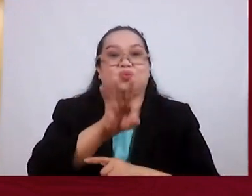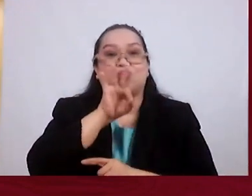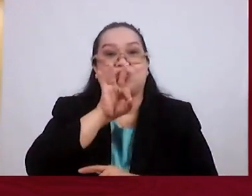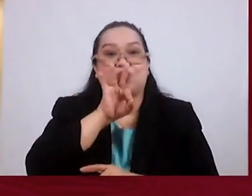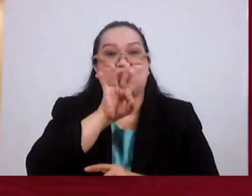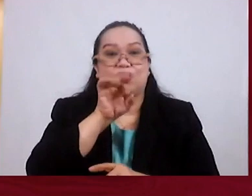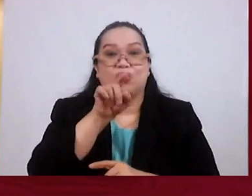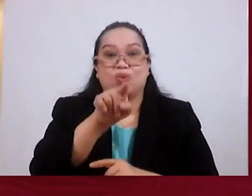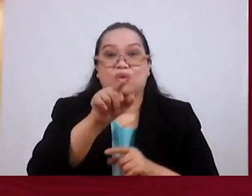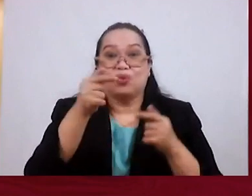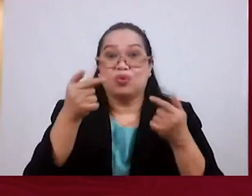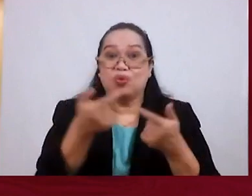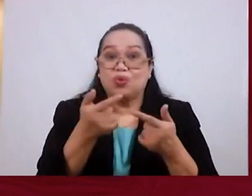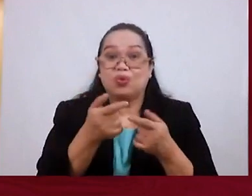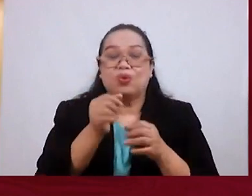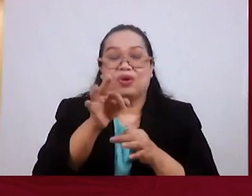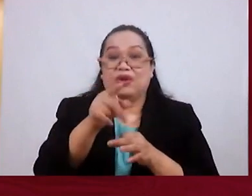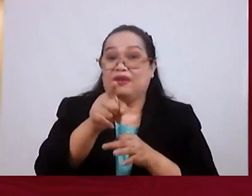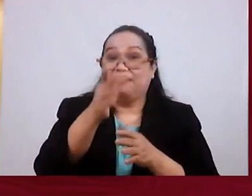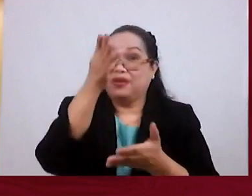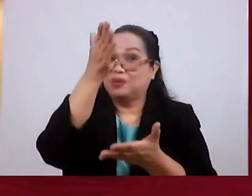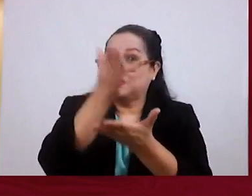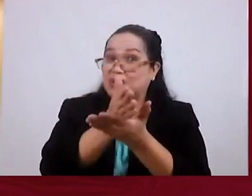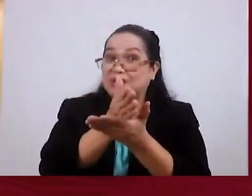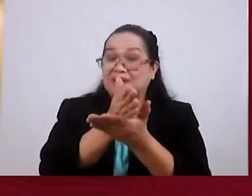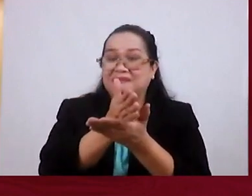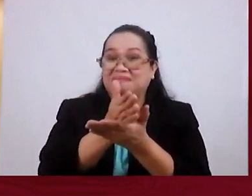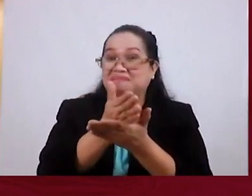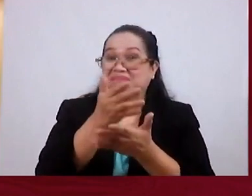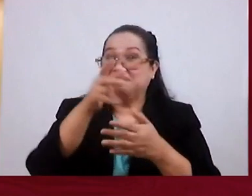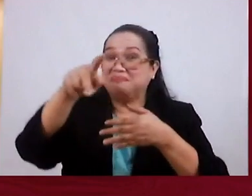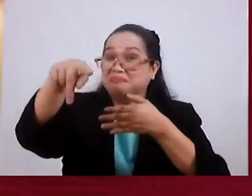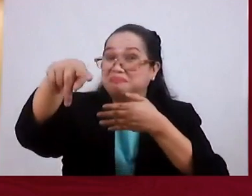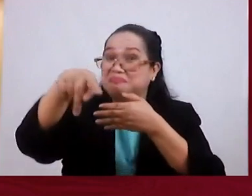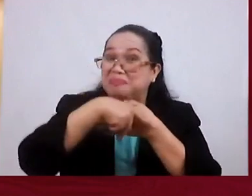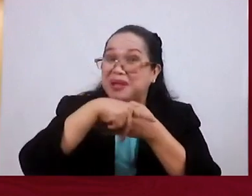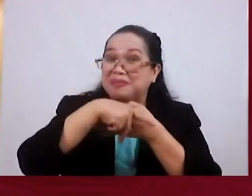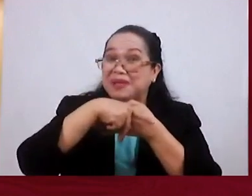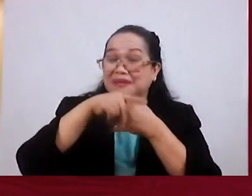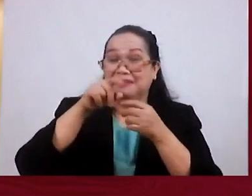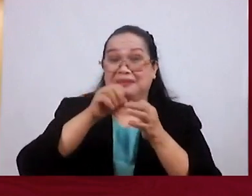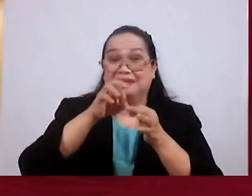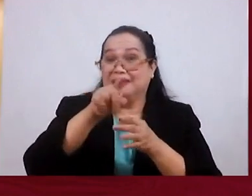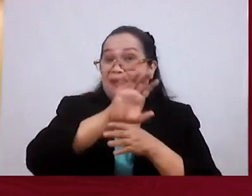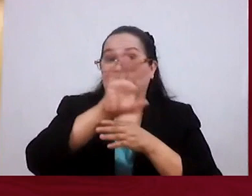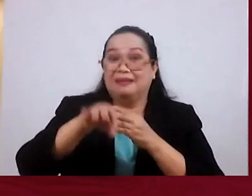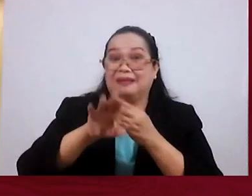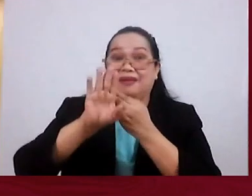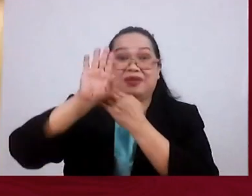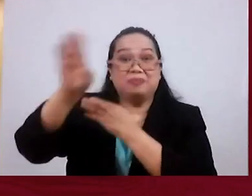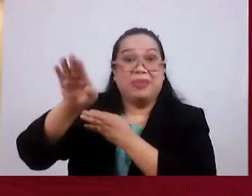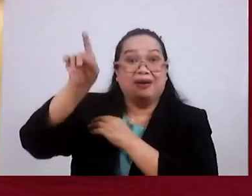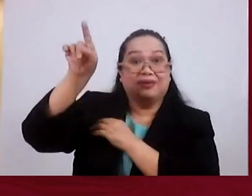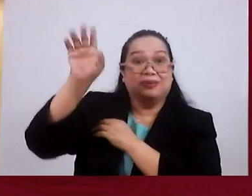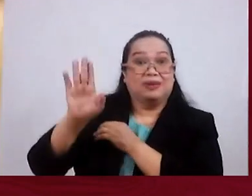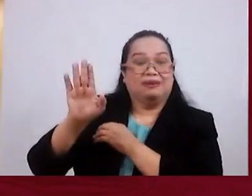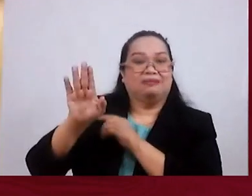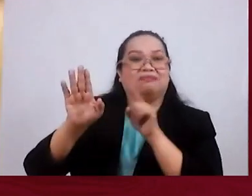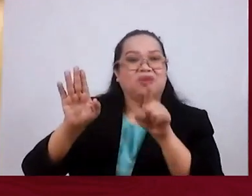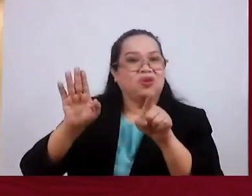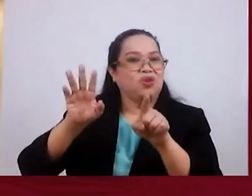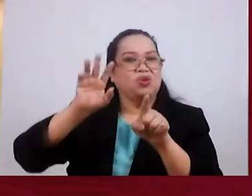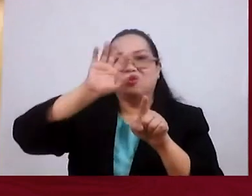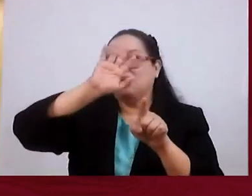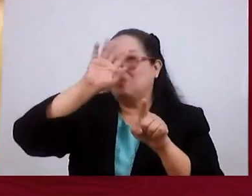If You Quit For Good If You Quit Permanently If You Quit And Never Return You Were